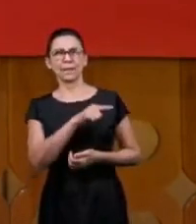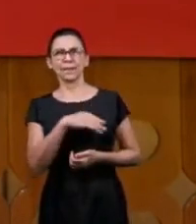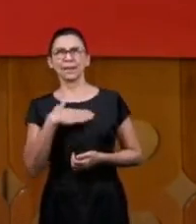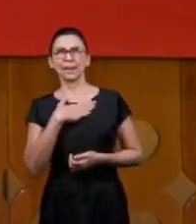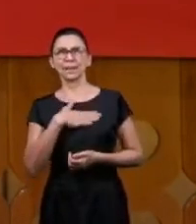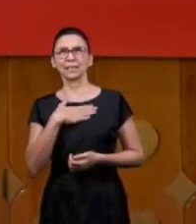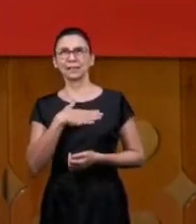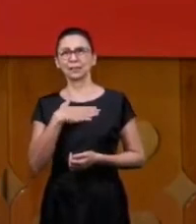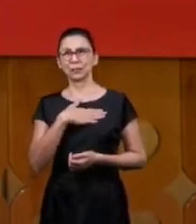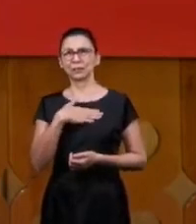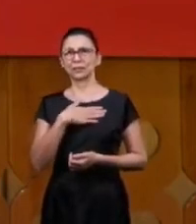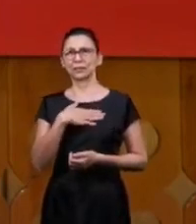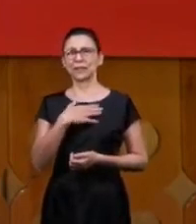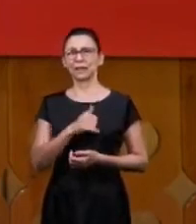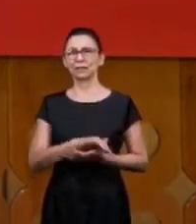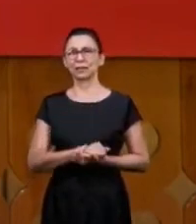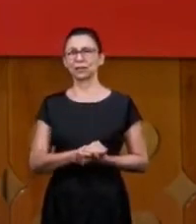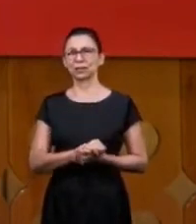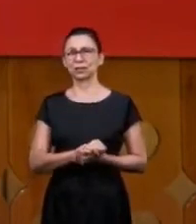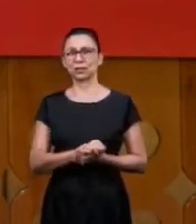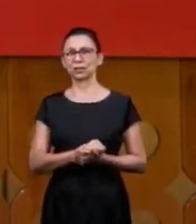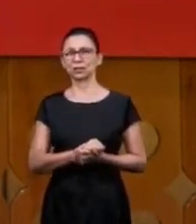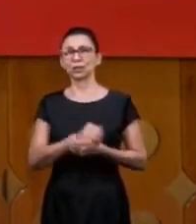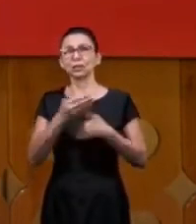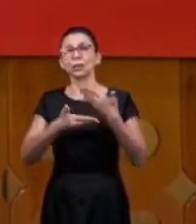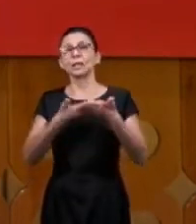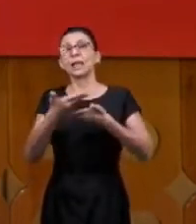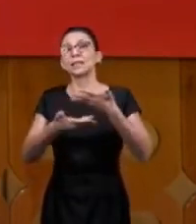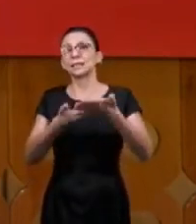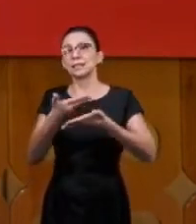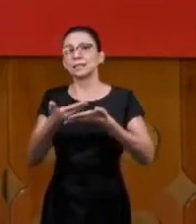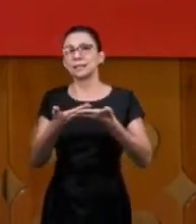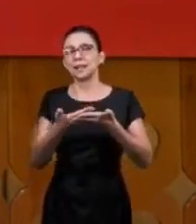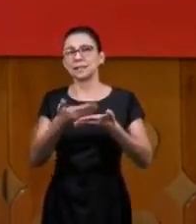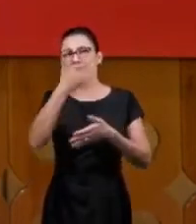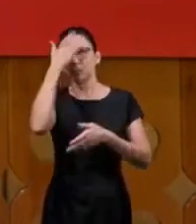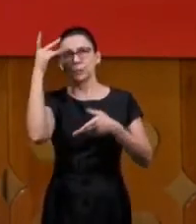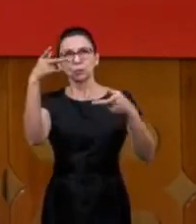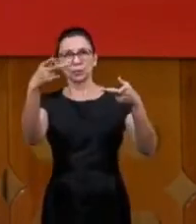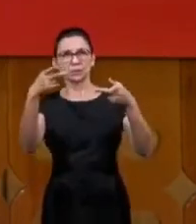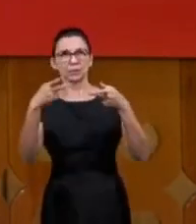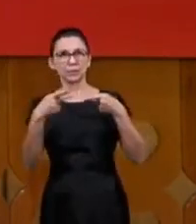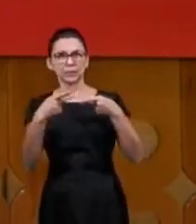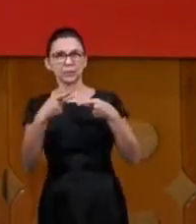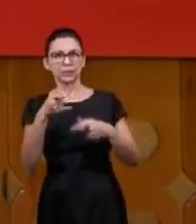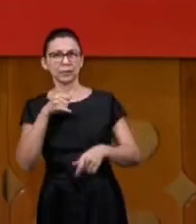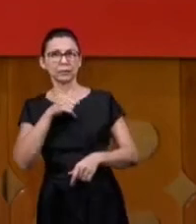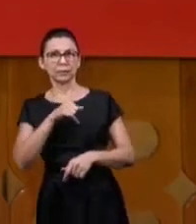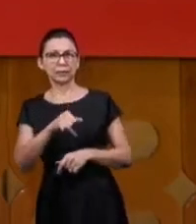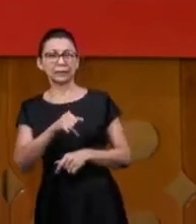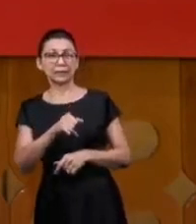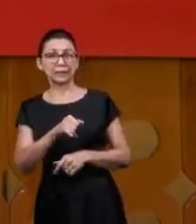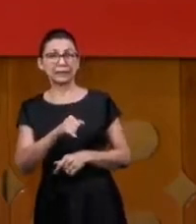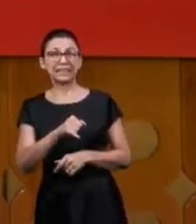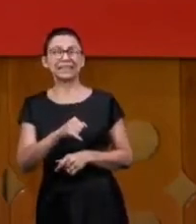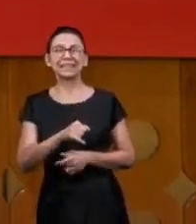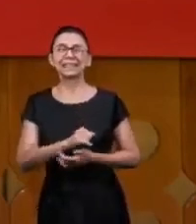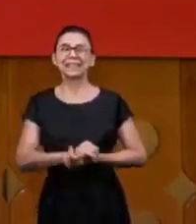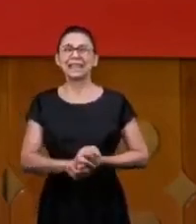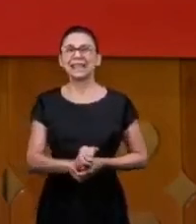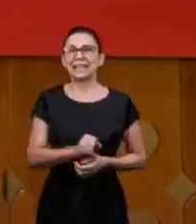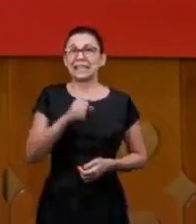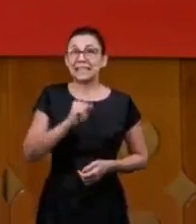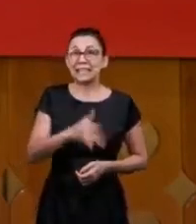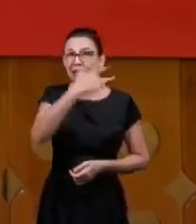he didn't like to give assistance to believers he liked the new people those that were maybe possessed